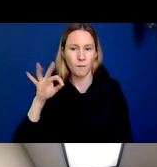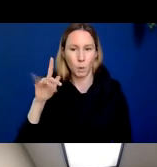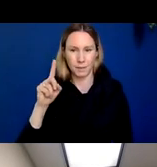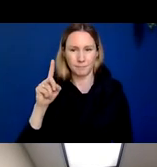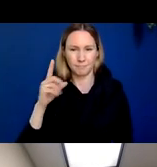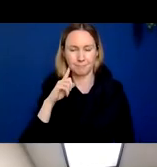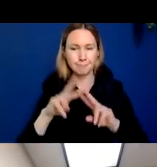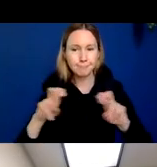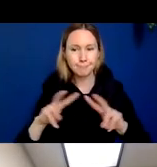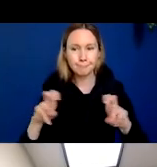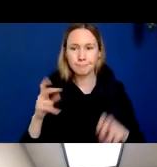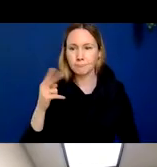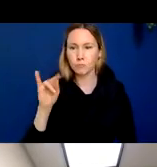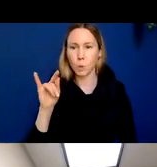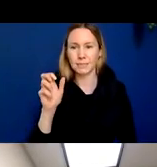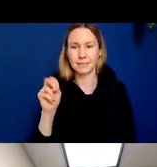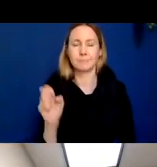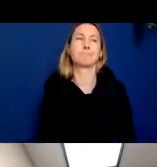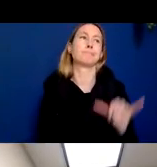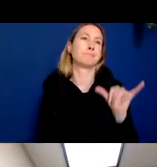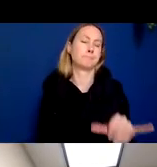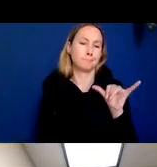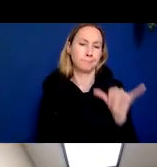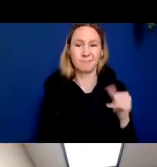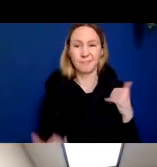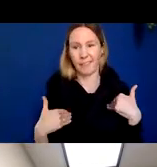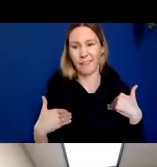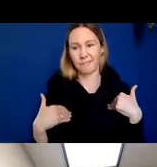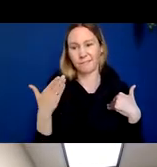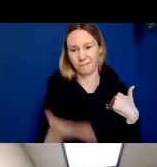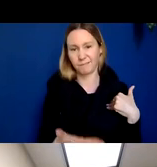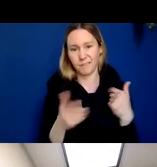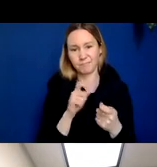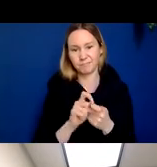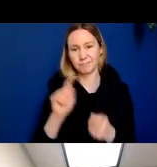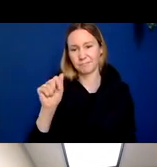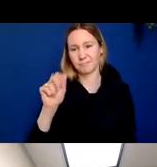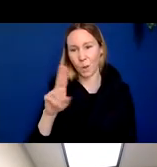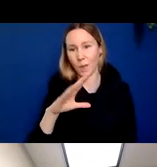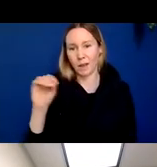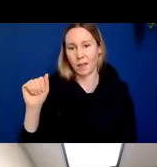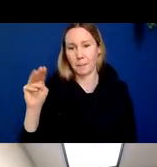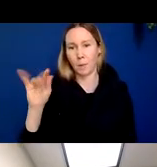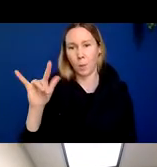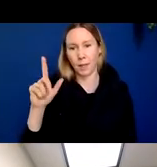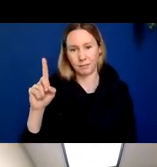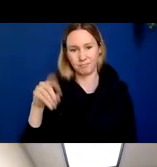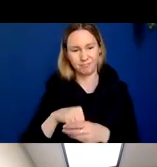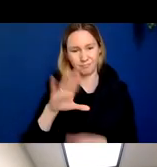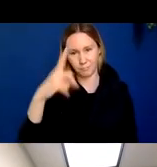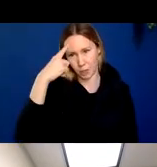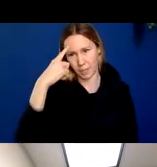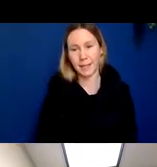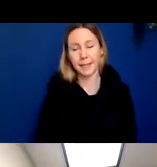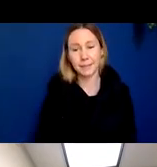tau proteins that is telling me, you know, there is accumulation of amyloid and tau in this person's brain. And there